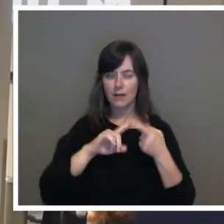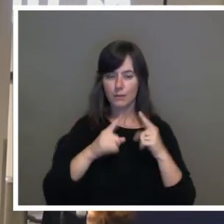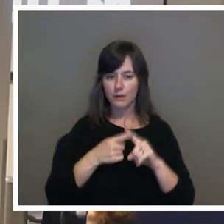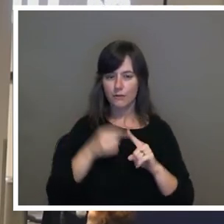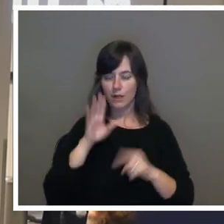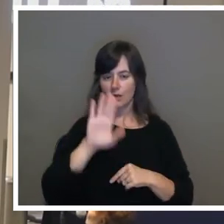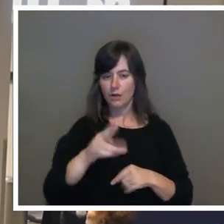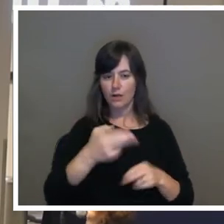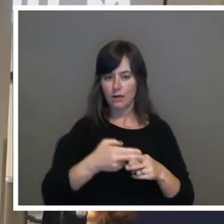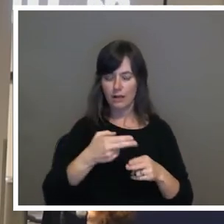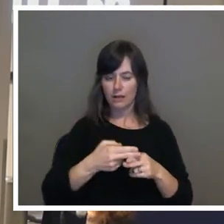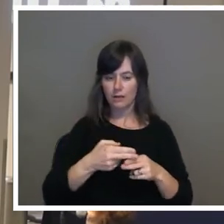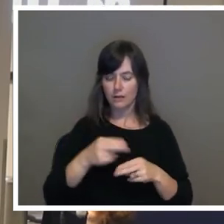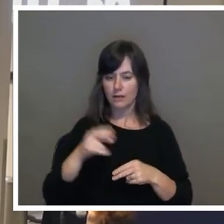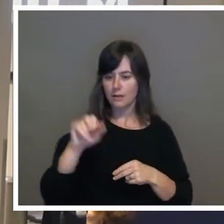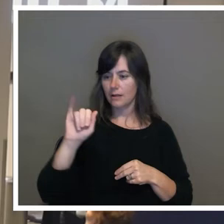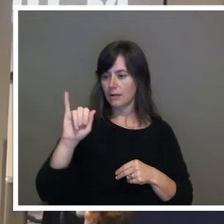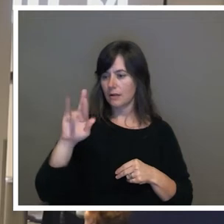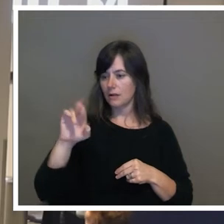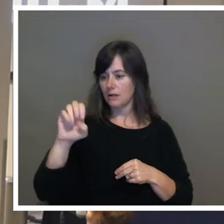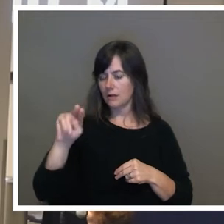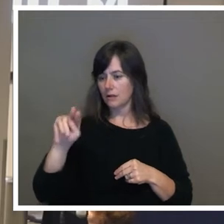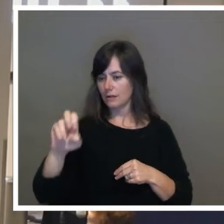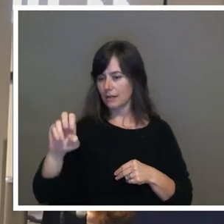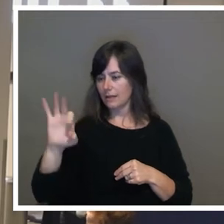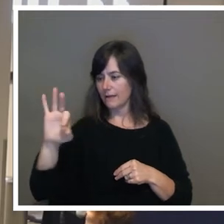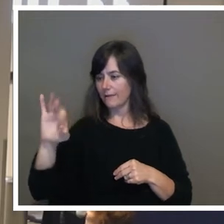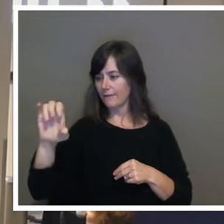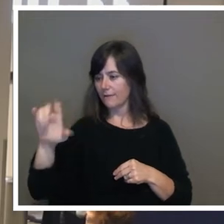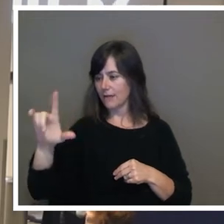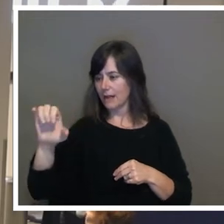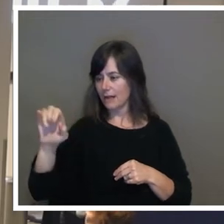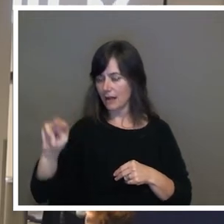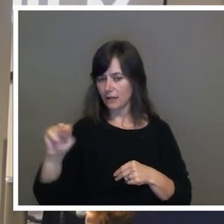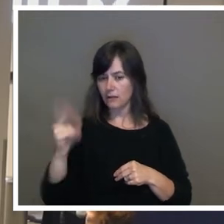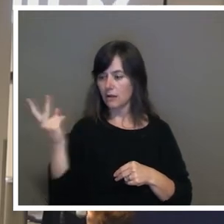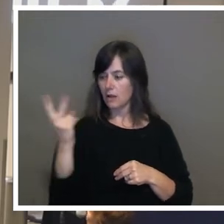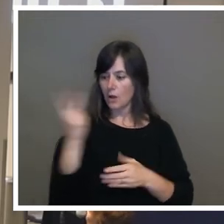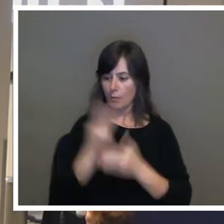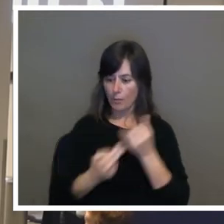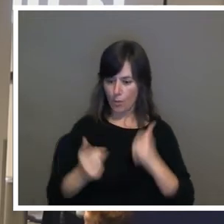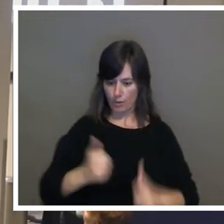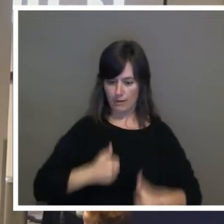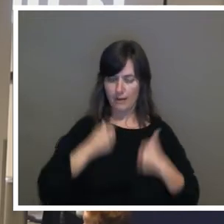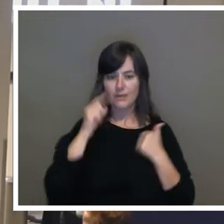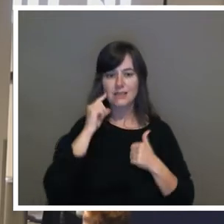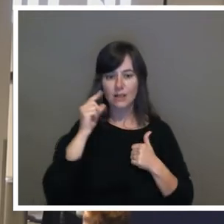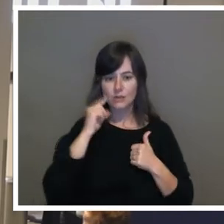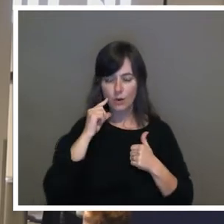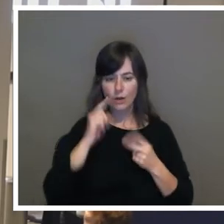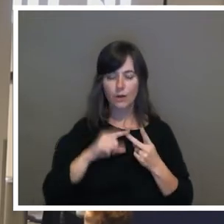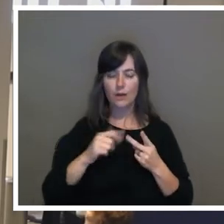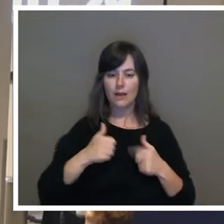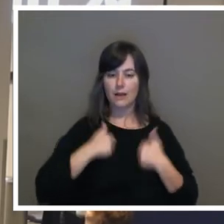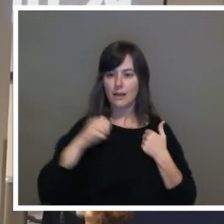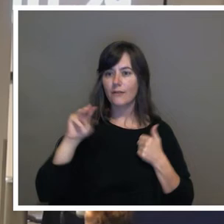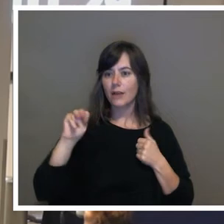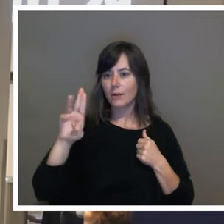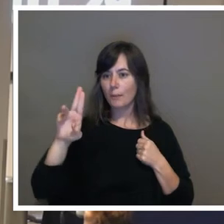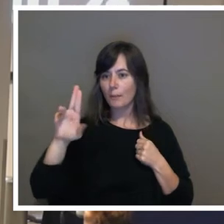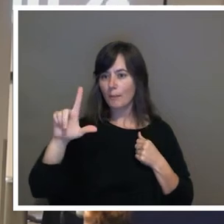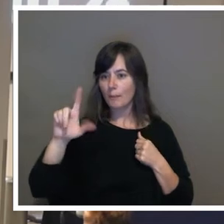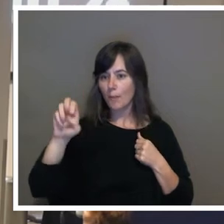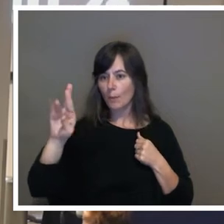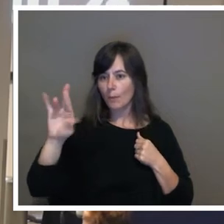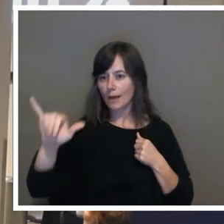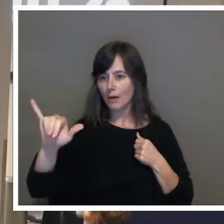Irene Phelan. We both reside in San Antonio. We live in Mulberry Street, so we are part